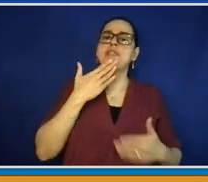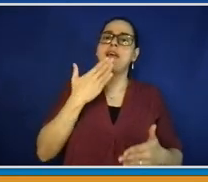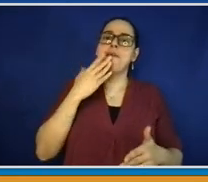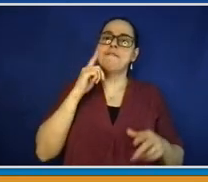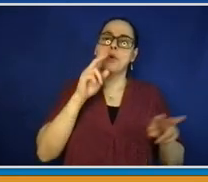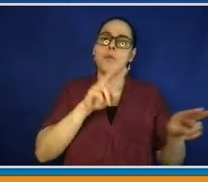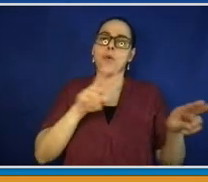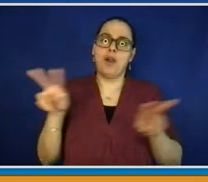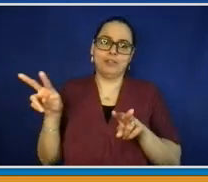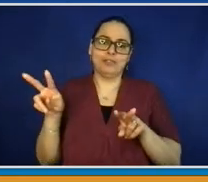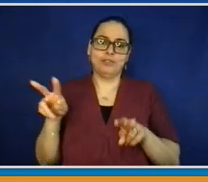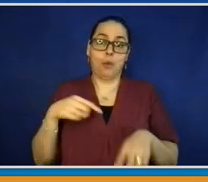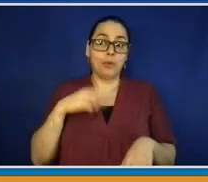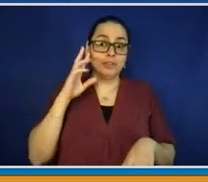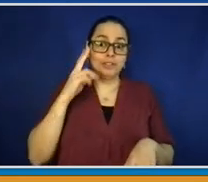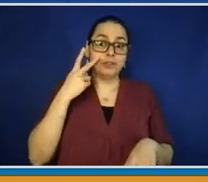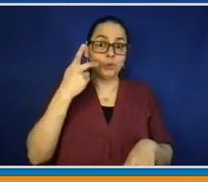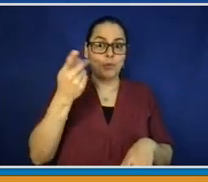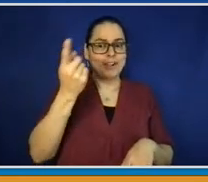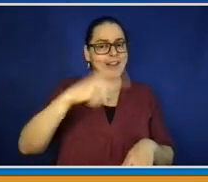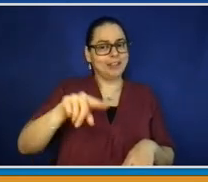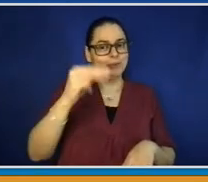announcements. Thanks for watching, and have a good day.